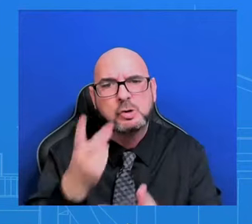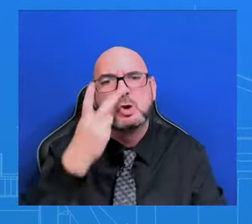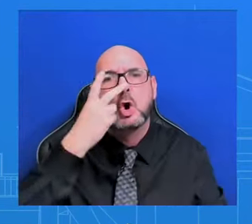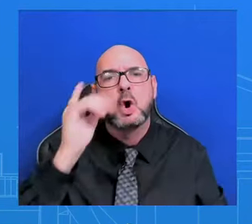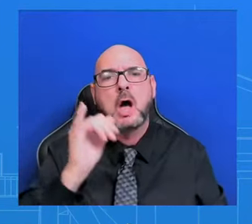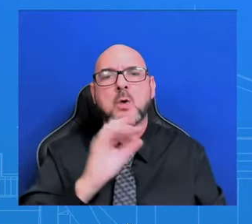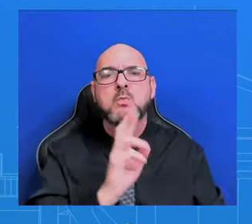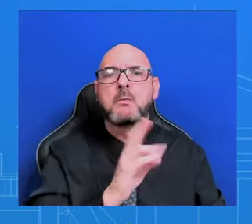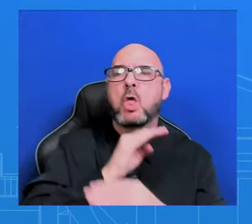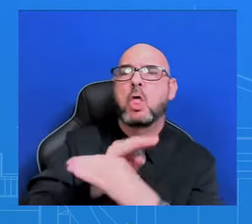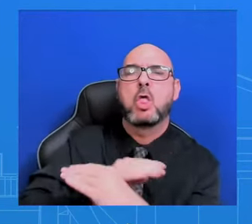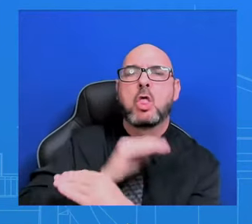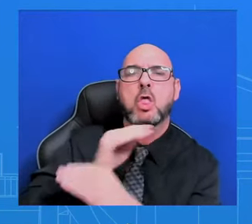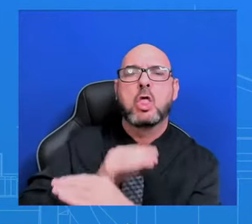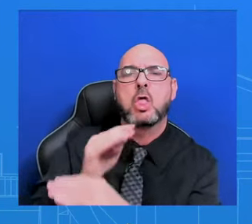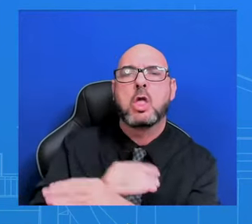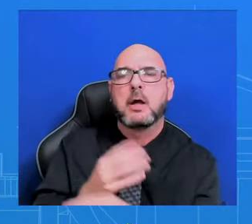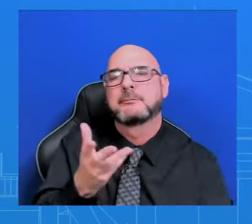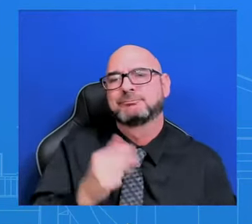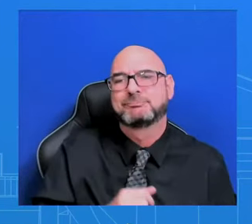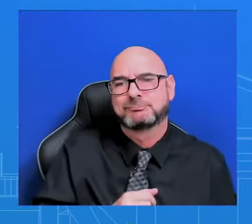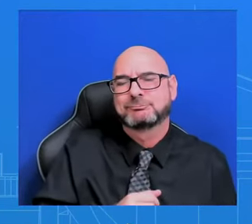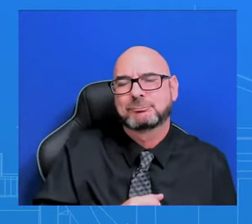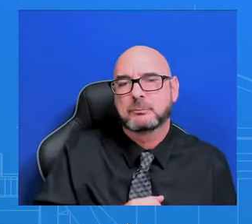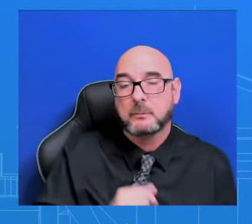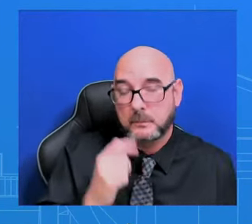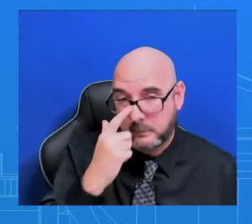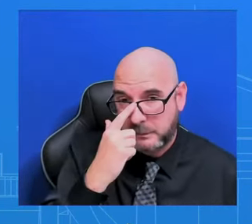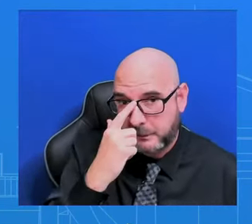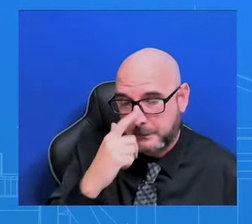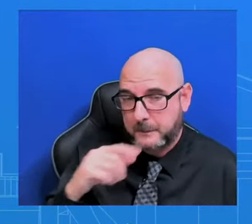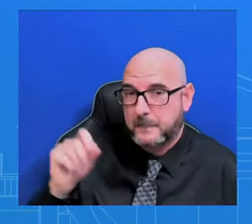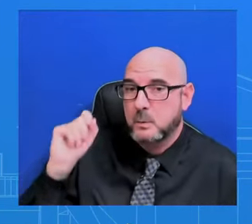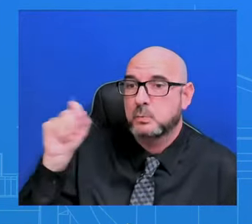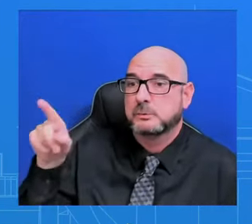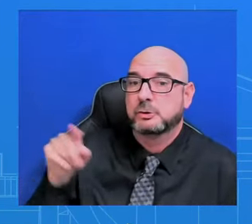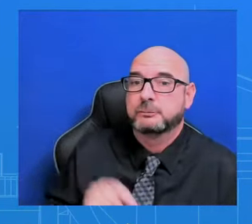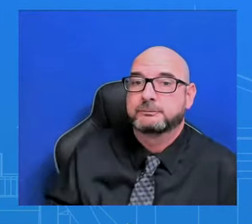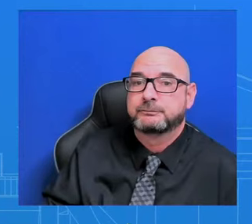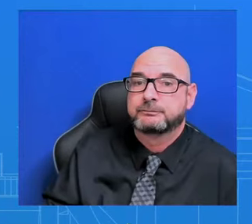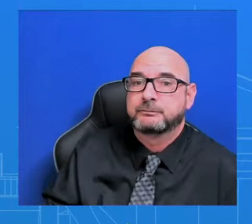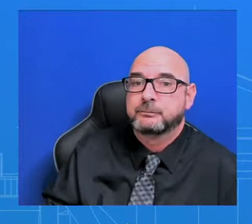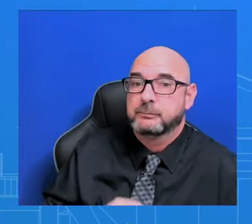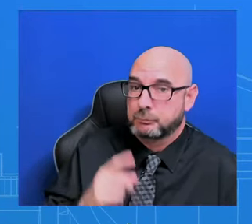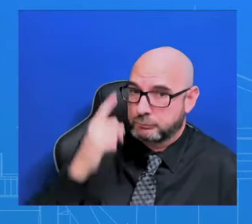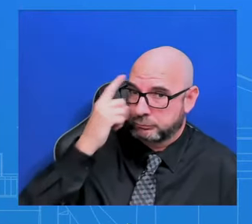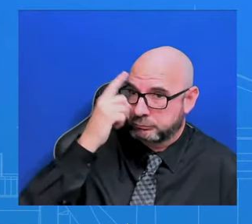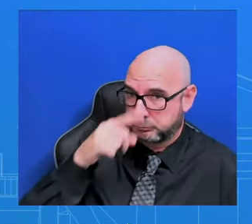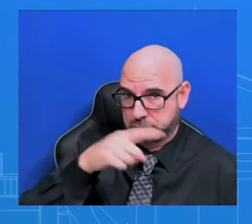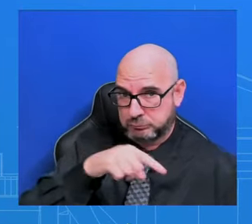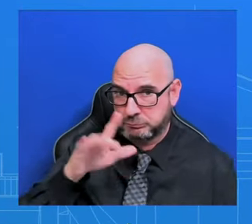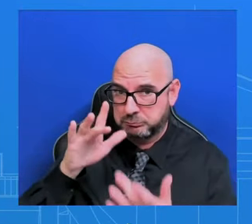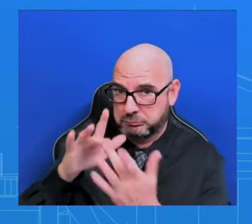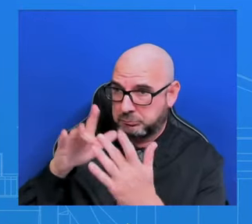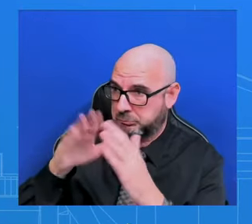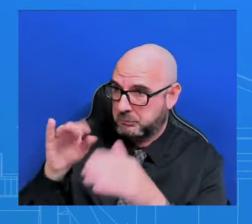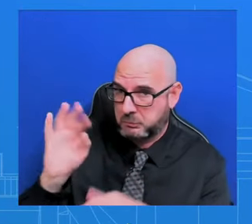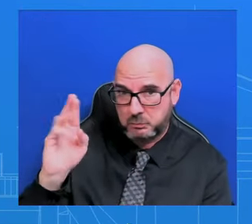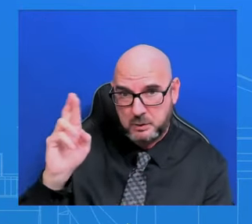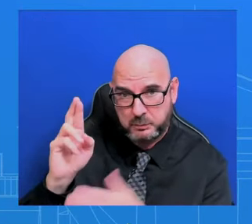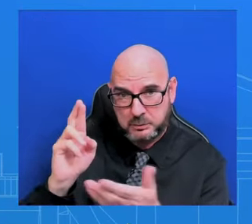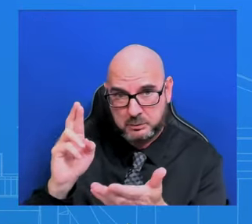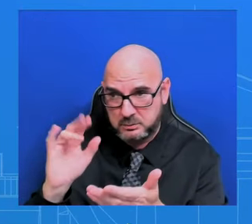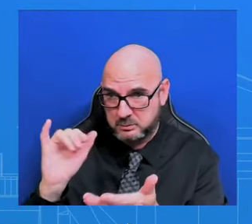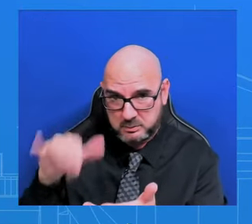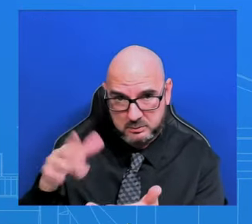meeting last week, have they been in constant contact at all with House Republicans? Look, don't have any specific communication or conversations to read